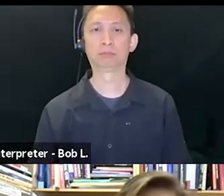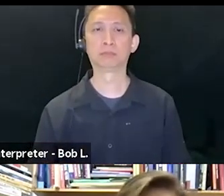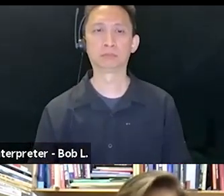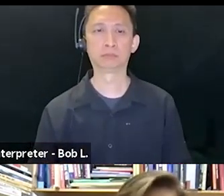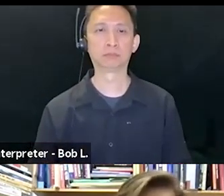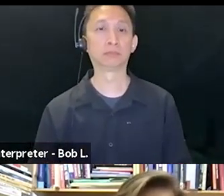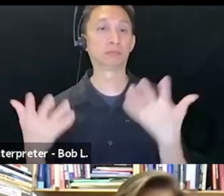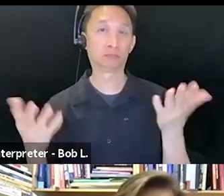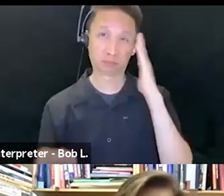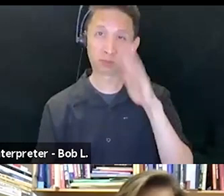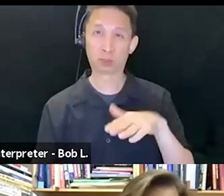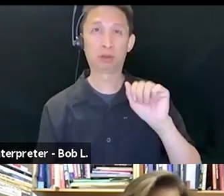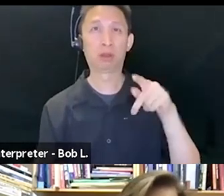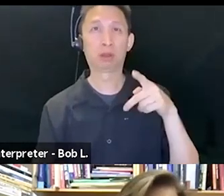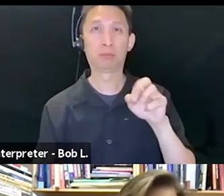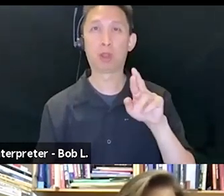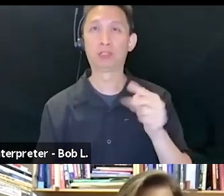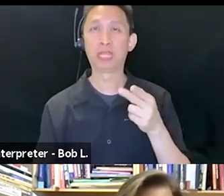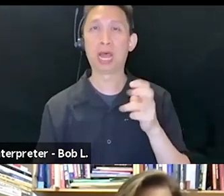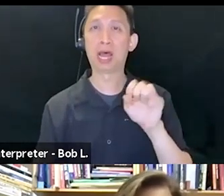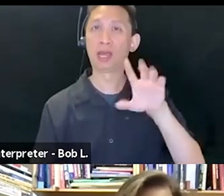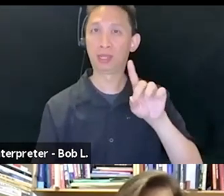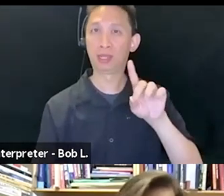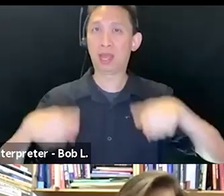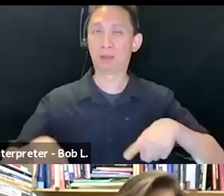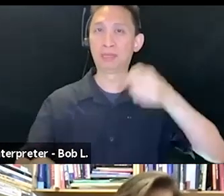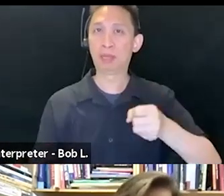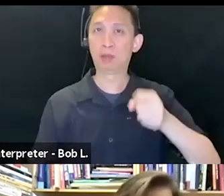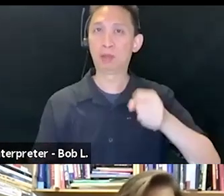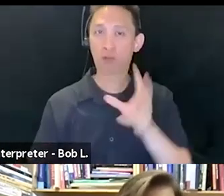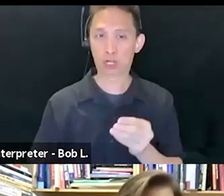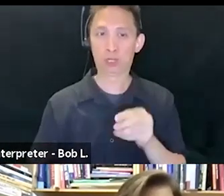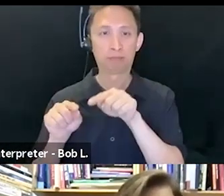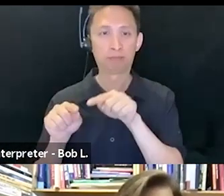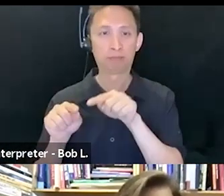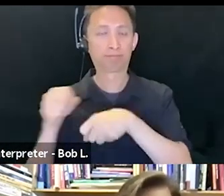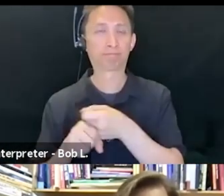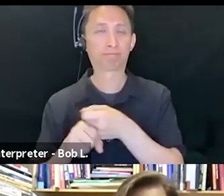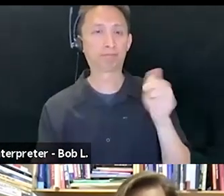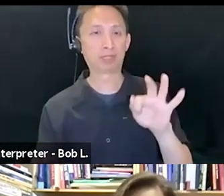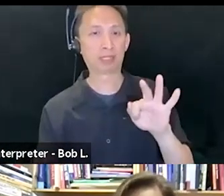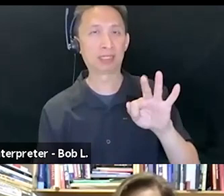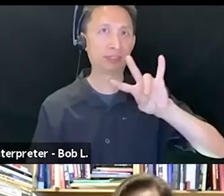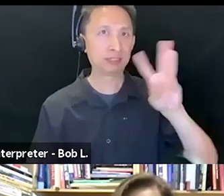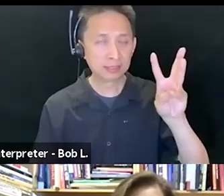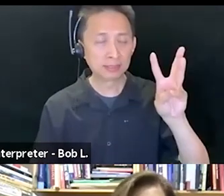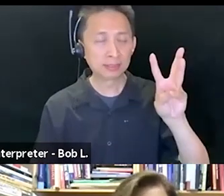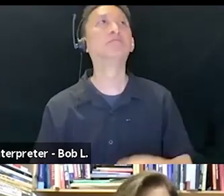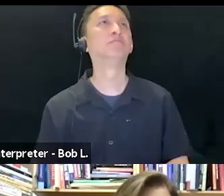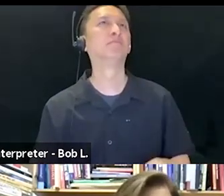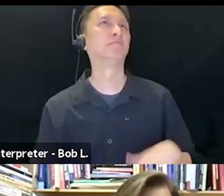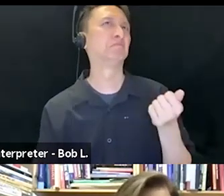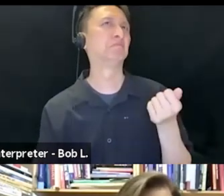After 1976 and increasingly in the 1980s, the global